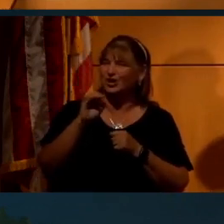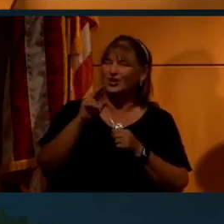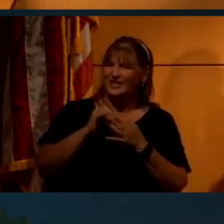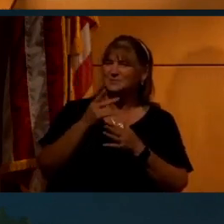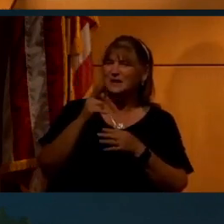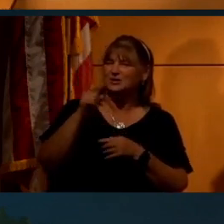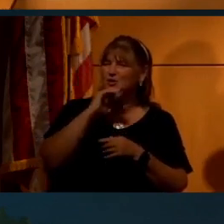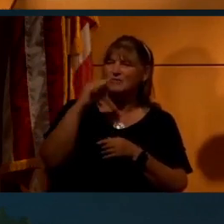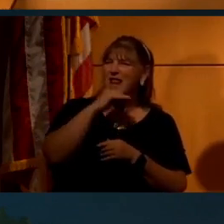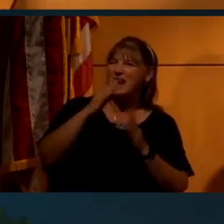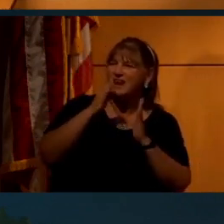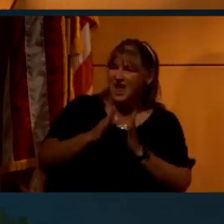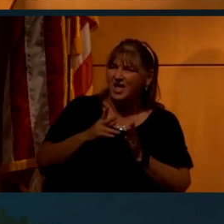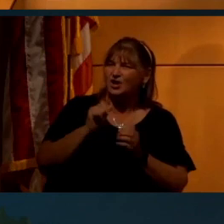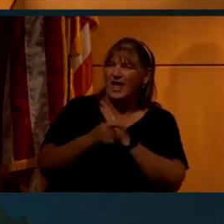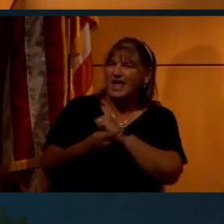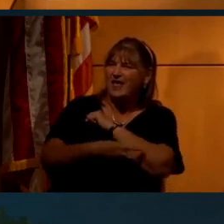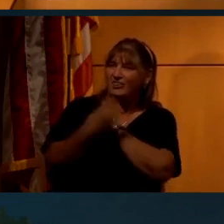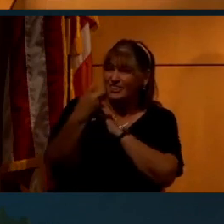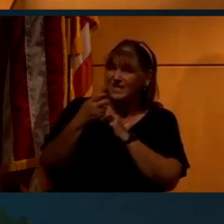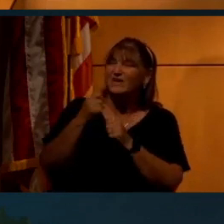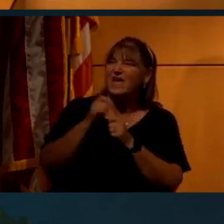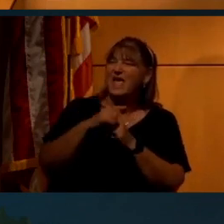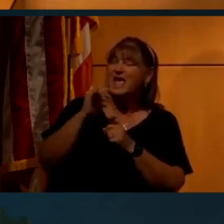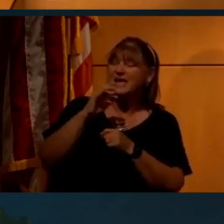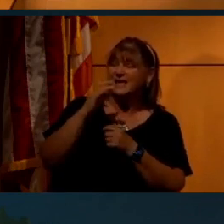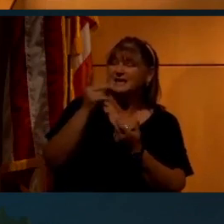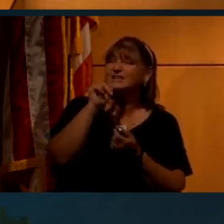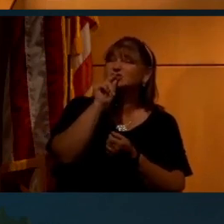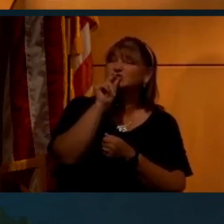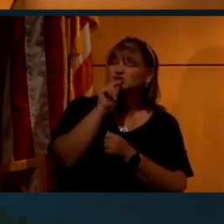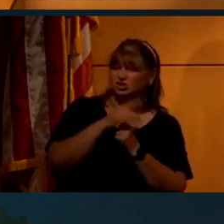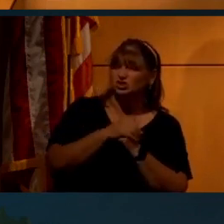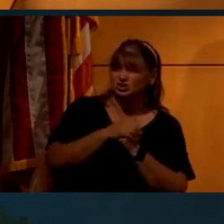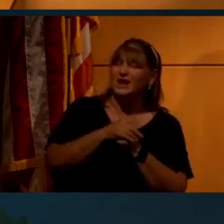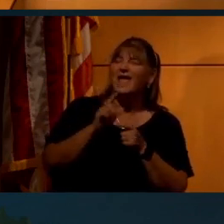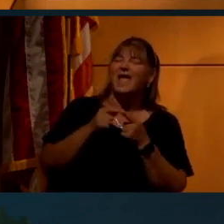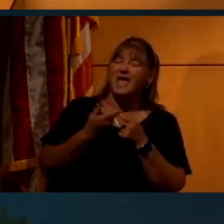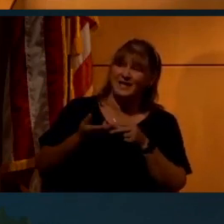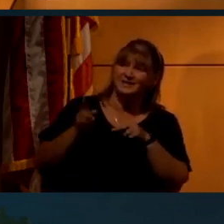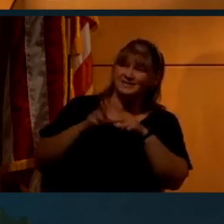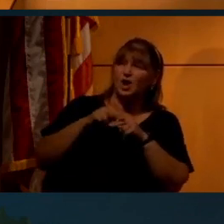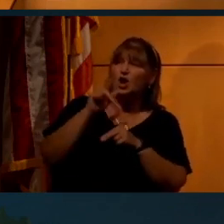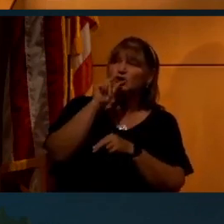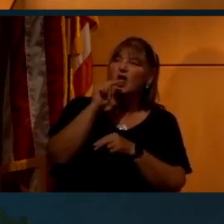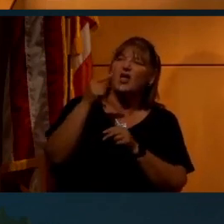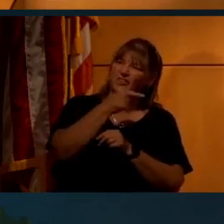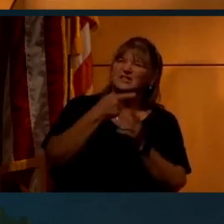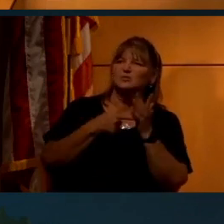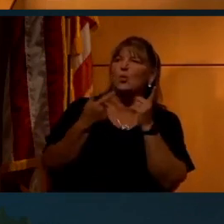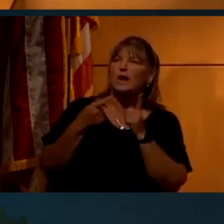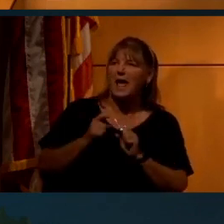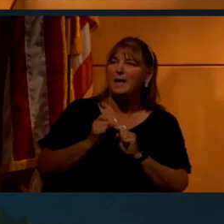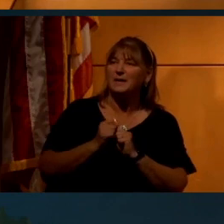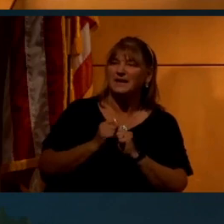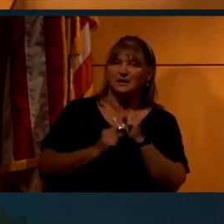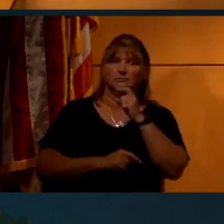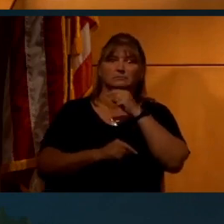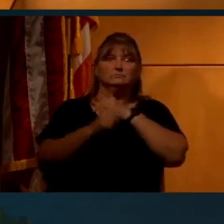is because you are a liar and a thief and a coward, that's a quote, and on coward, this is what happened.